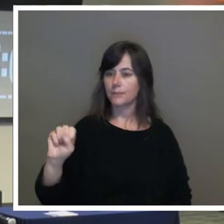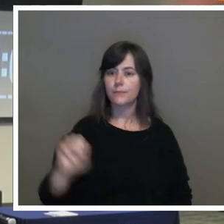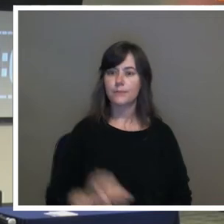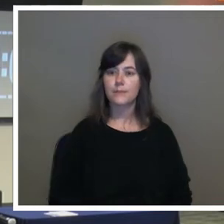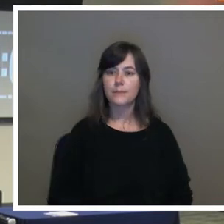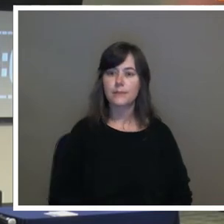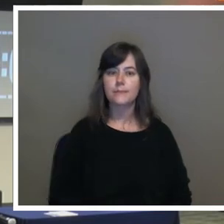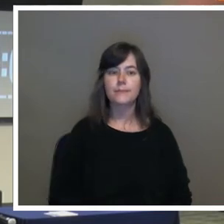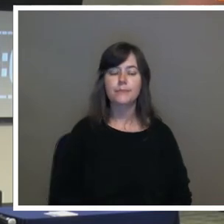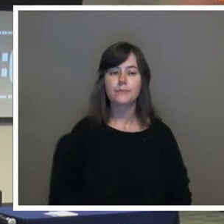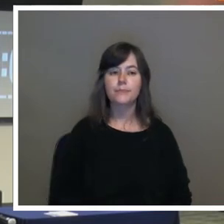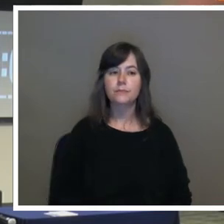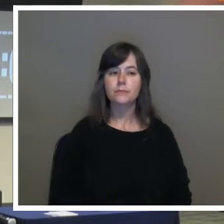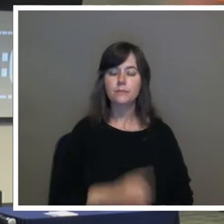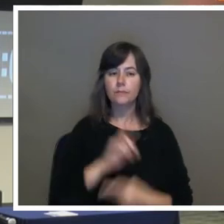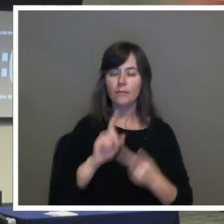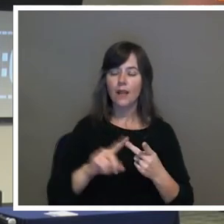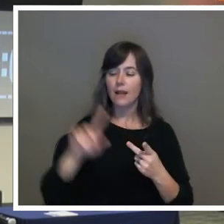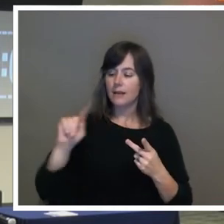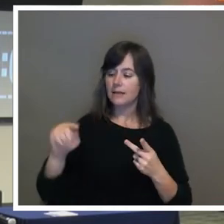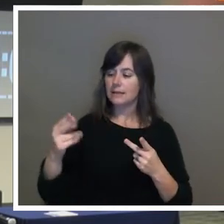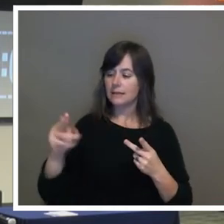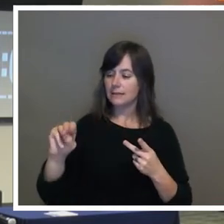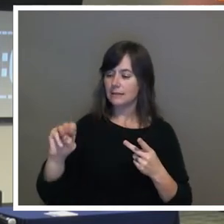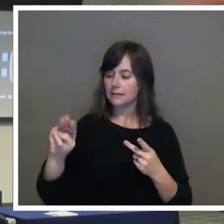Followed by Thomas Reister.